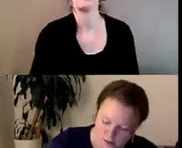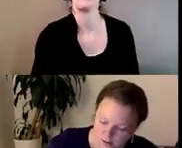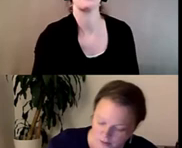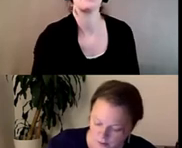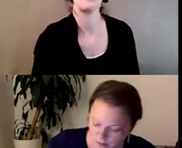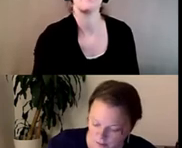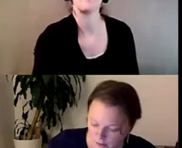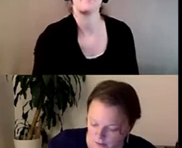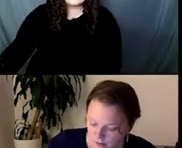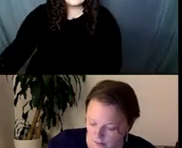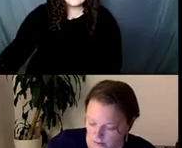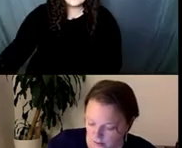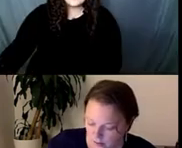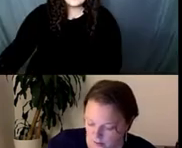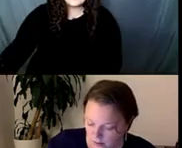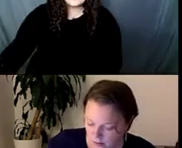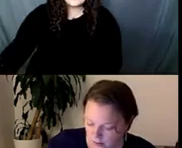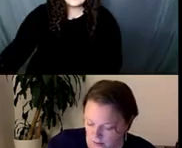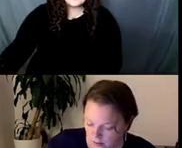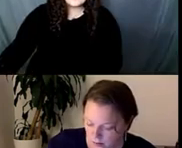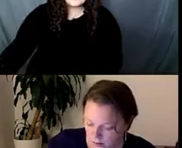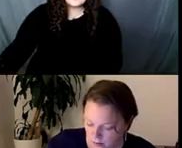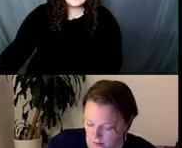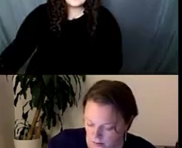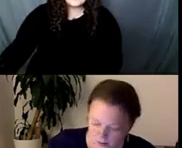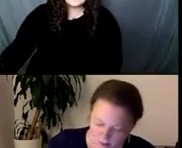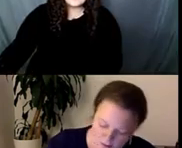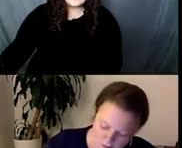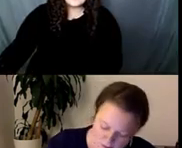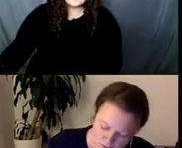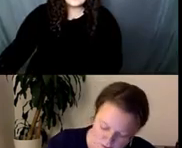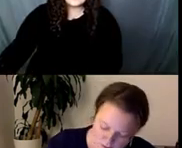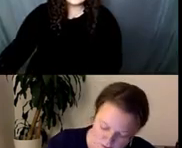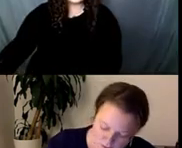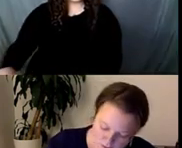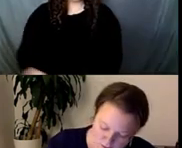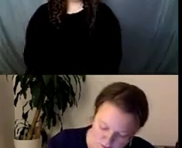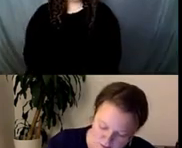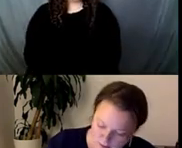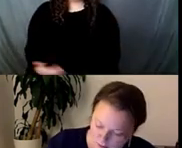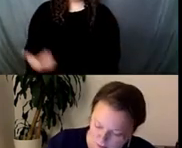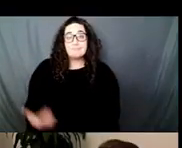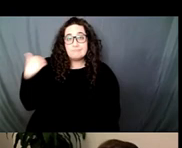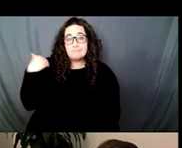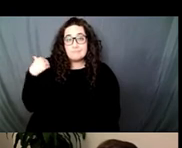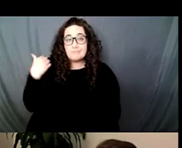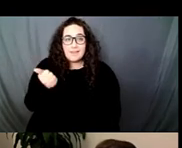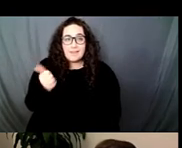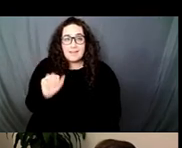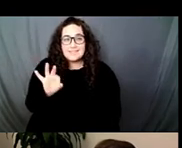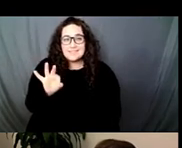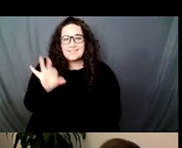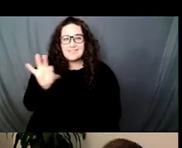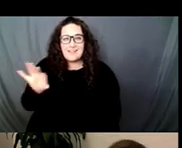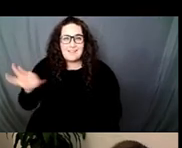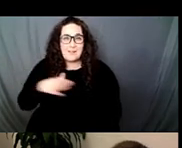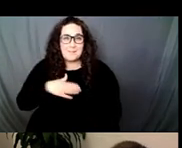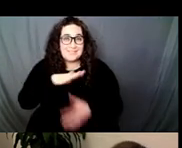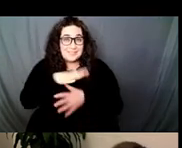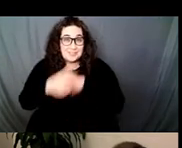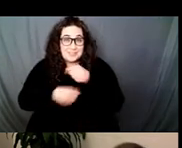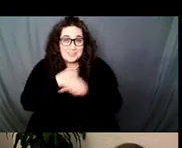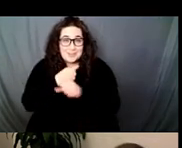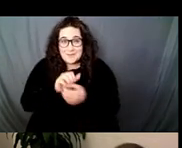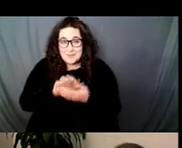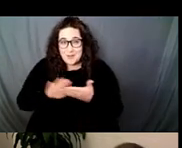at Eugene Lane College of the New School, and this is in 1999, a group of students of color and I refused to let, I just